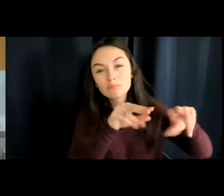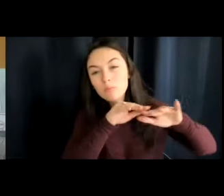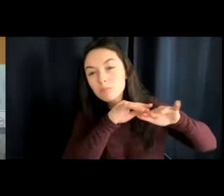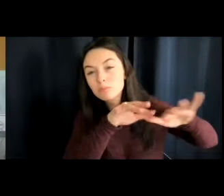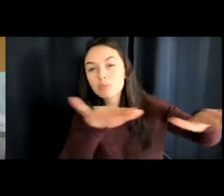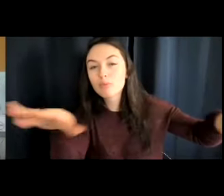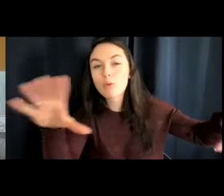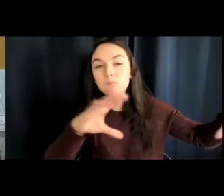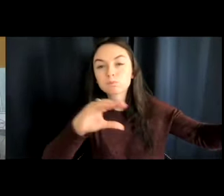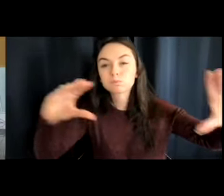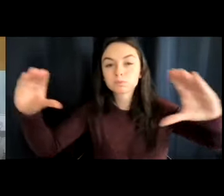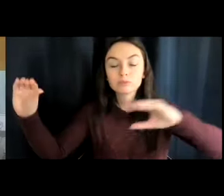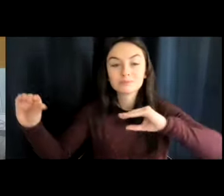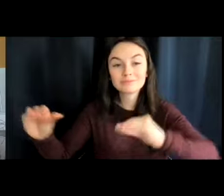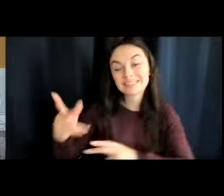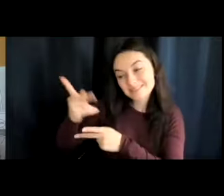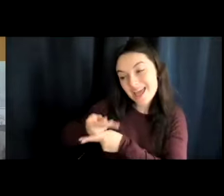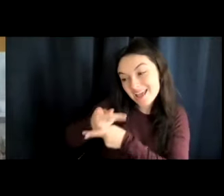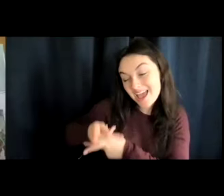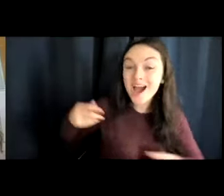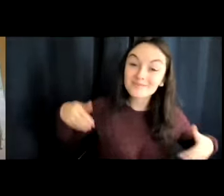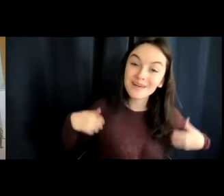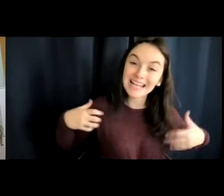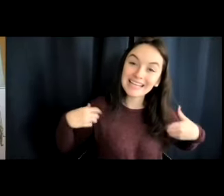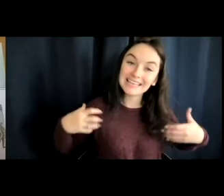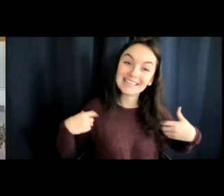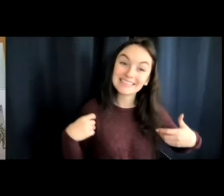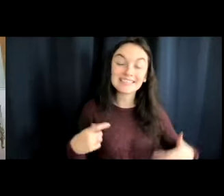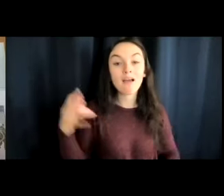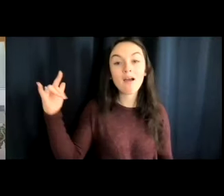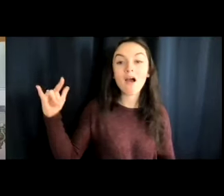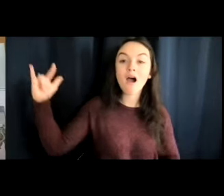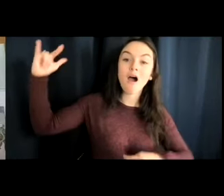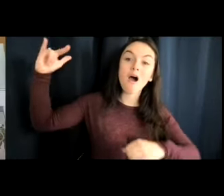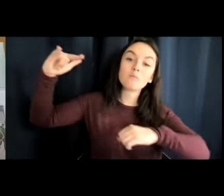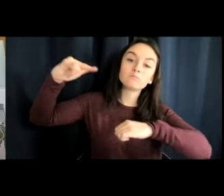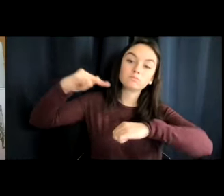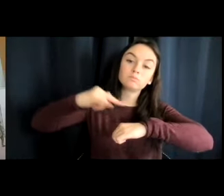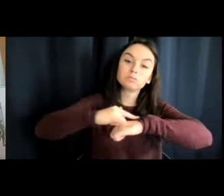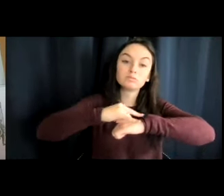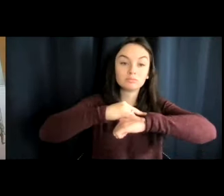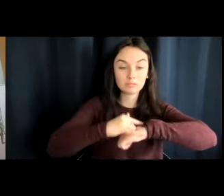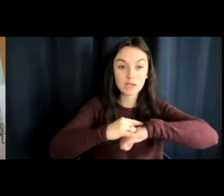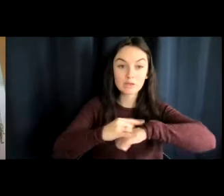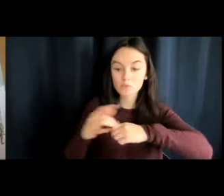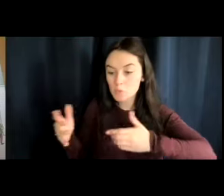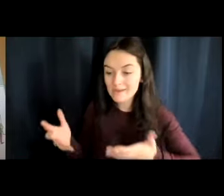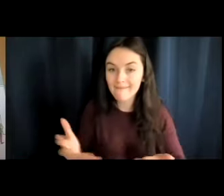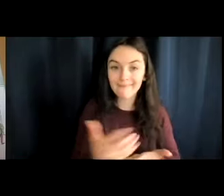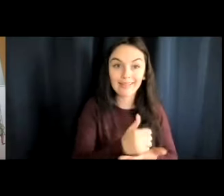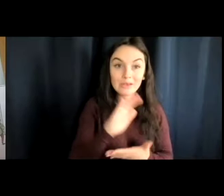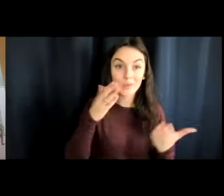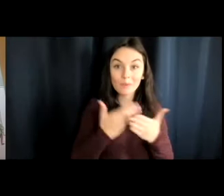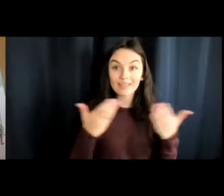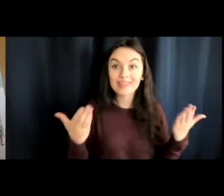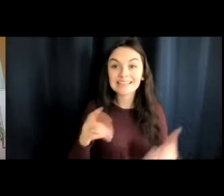Take care! Monkey! When the plane lands, you collect all your things. You say goodbye to the crew and go to